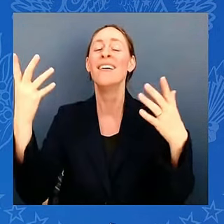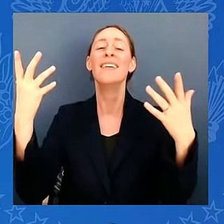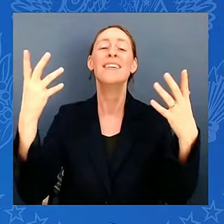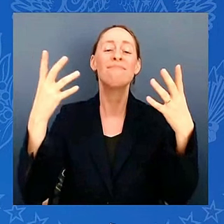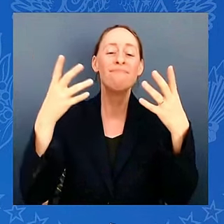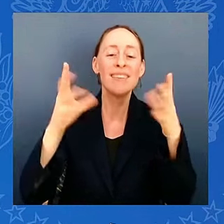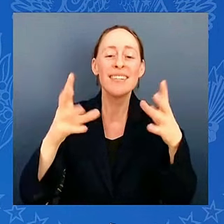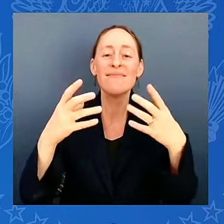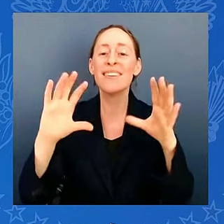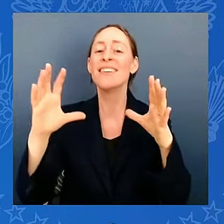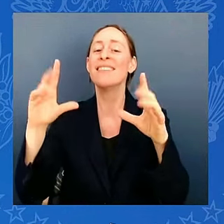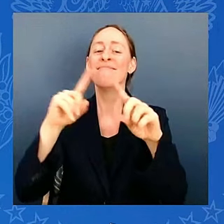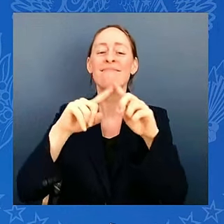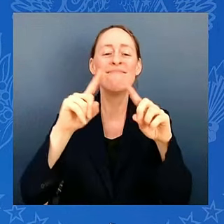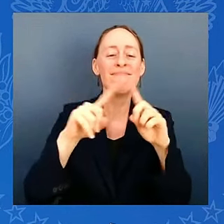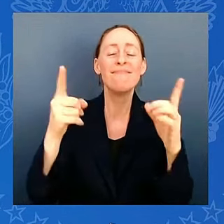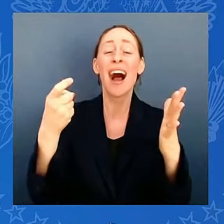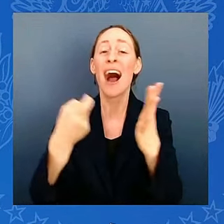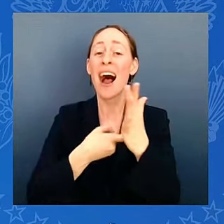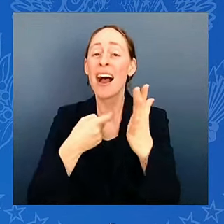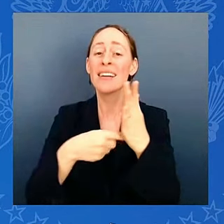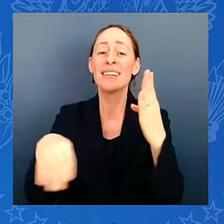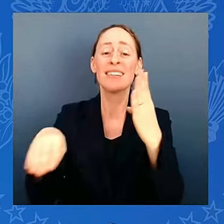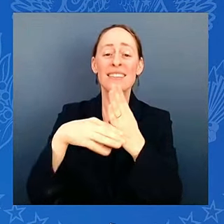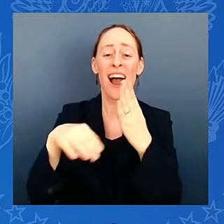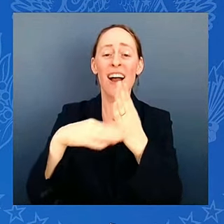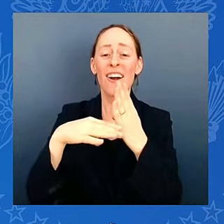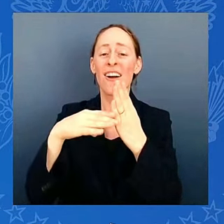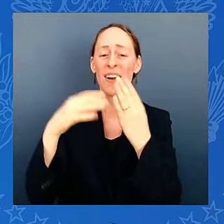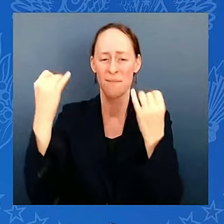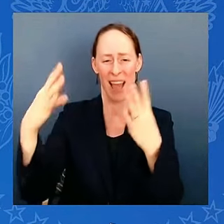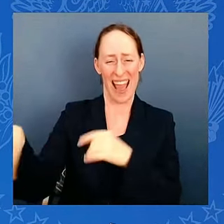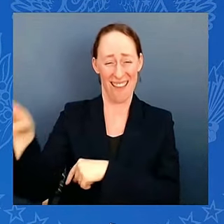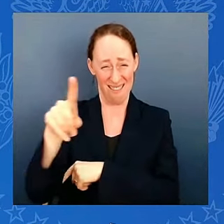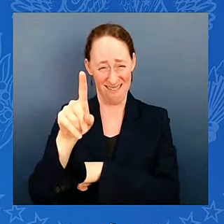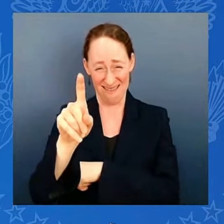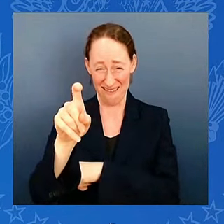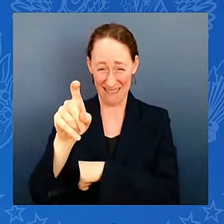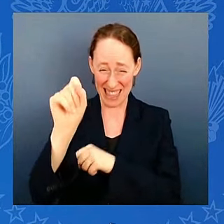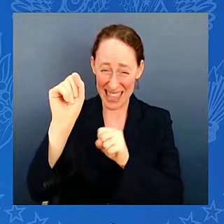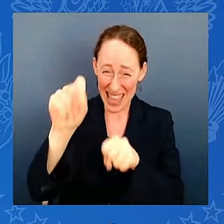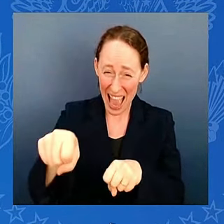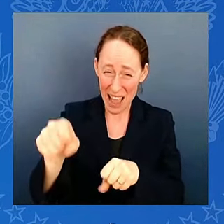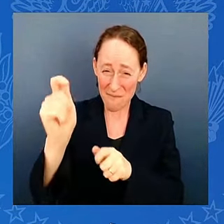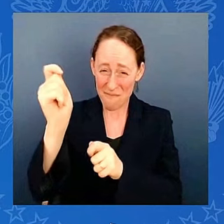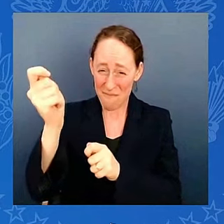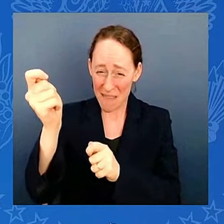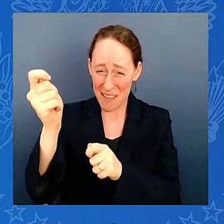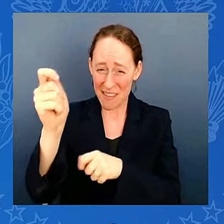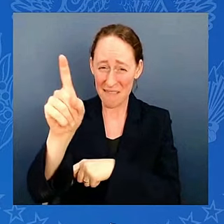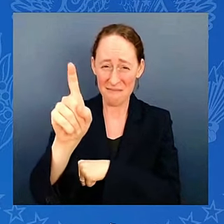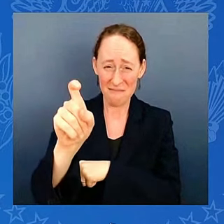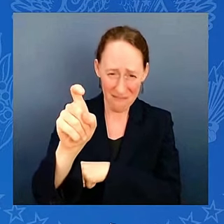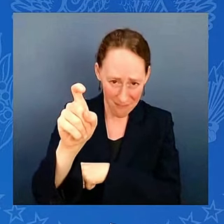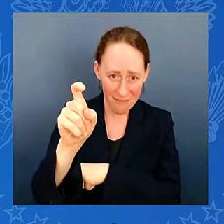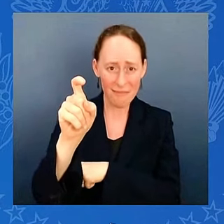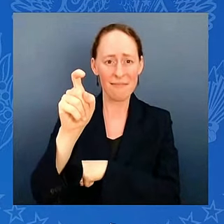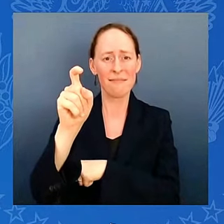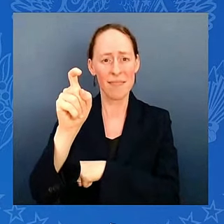wondered if baseball would ever join them. Well, to paraphrase Corey Seager, I guess we do know.